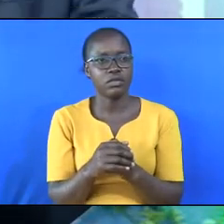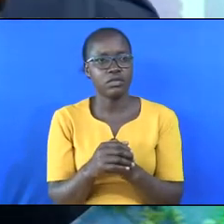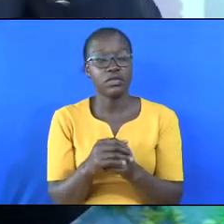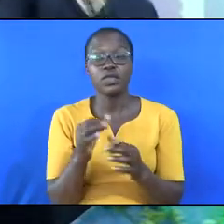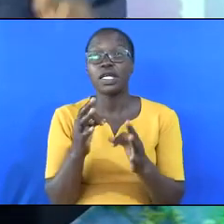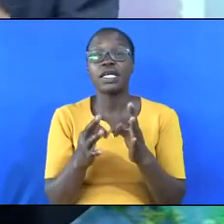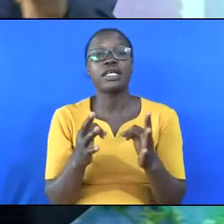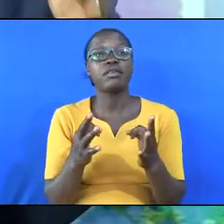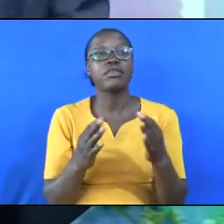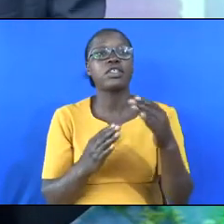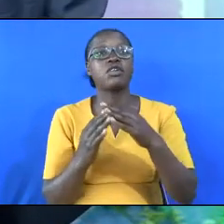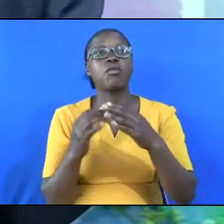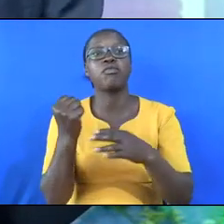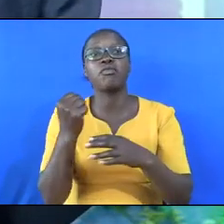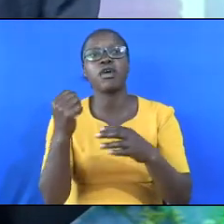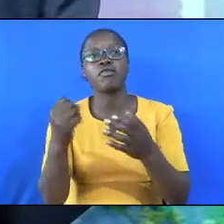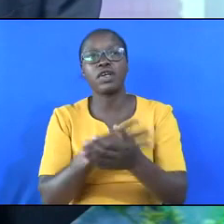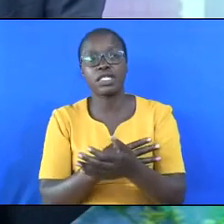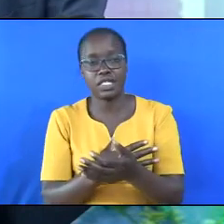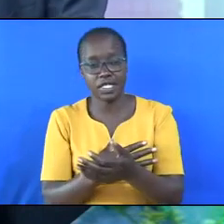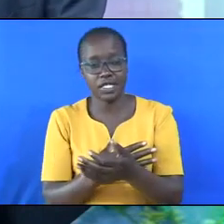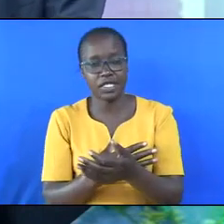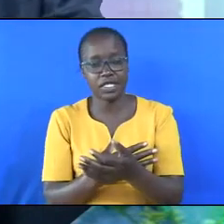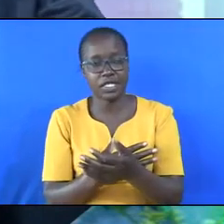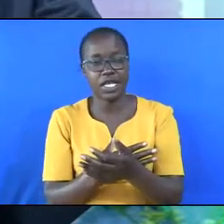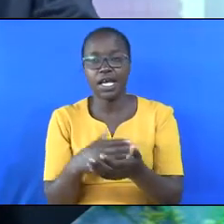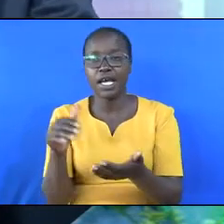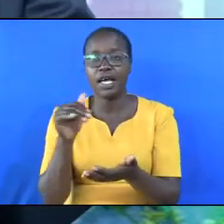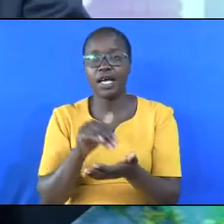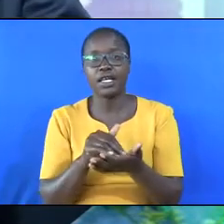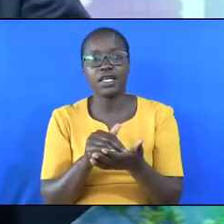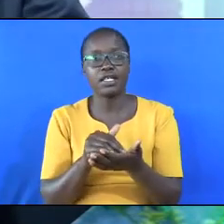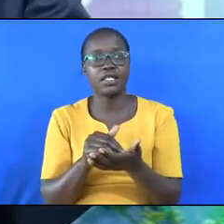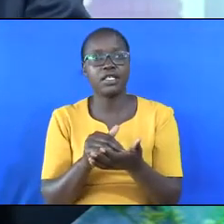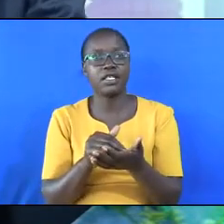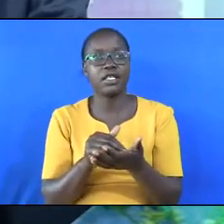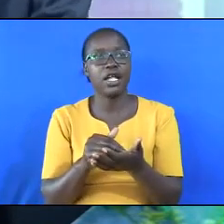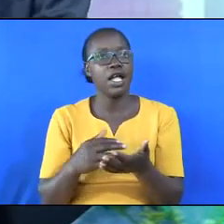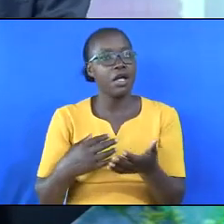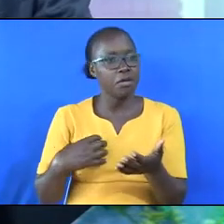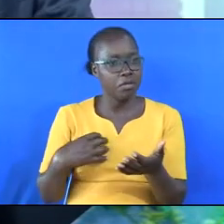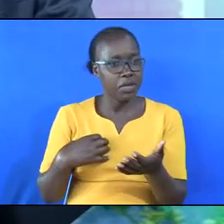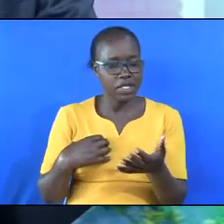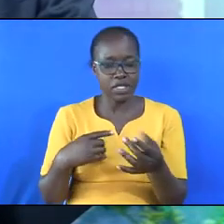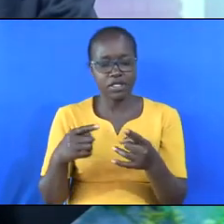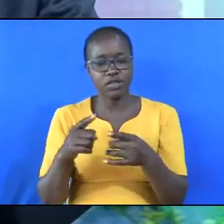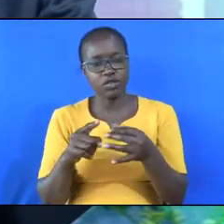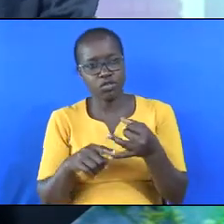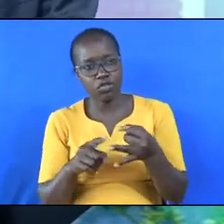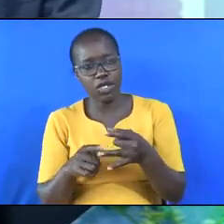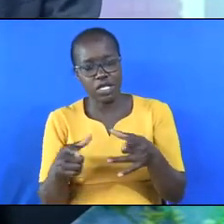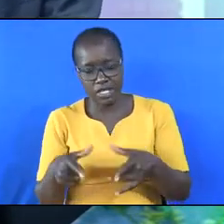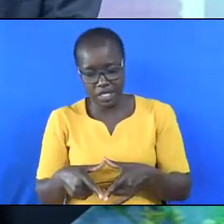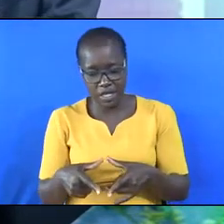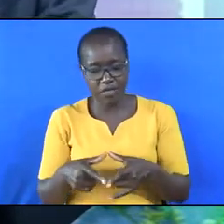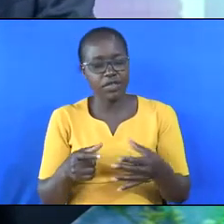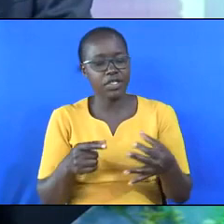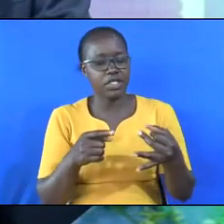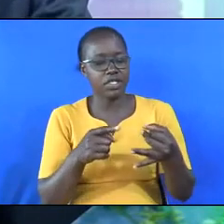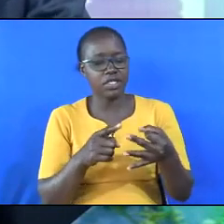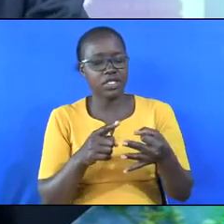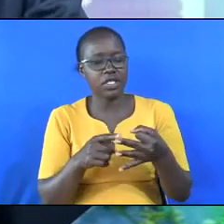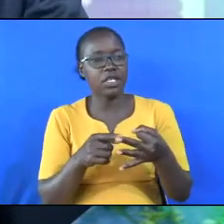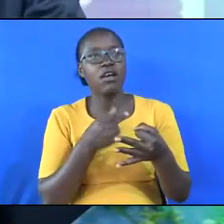If you take the top five cancers in females, again, you find cancer of the breast, cancer of the cervix, cancer of the